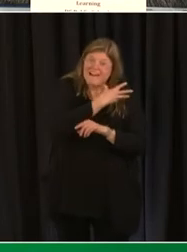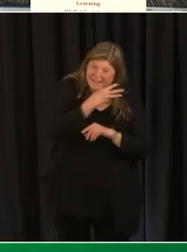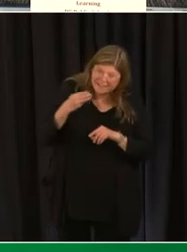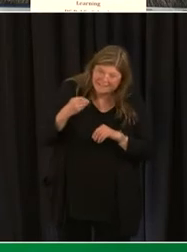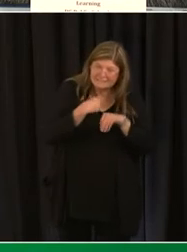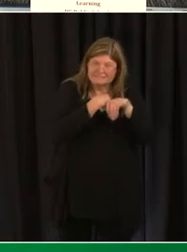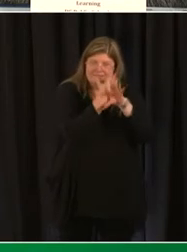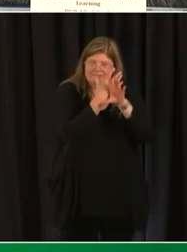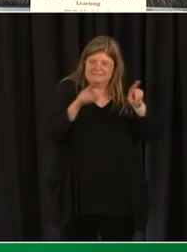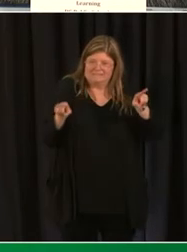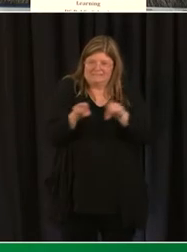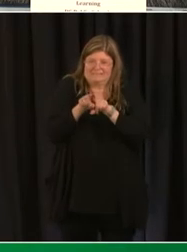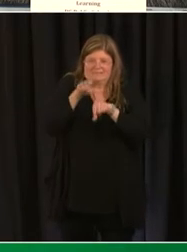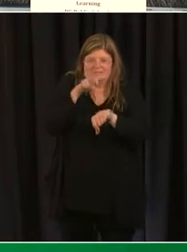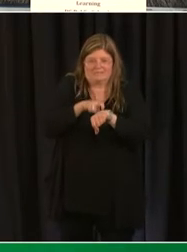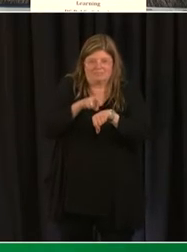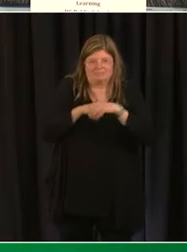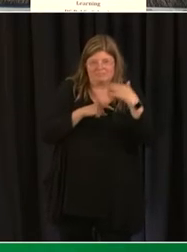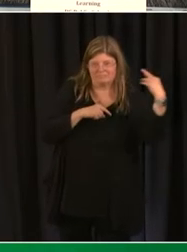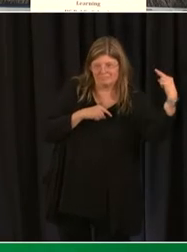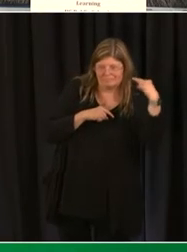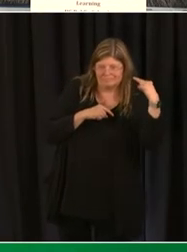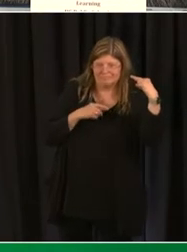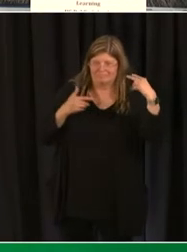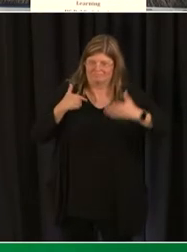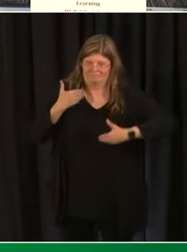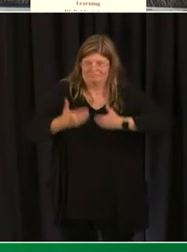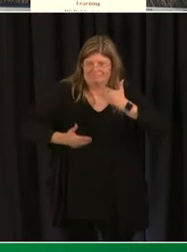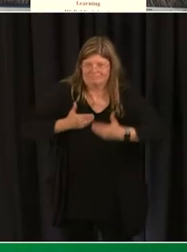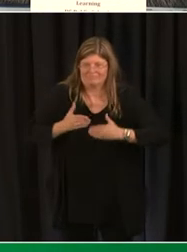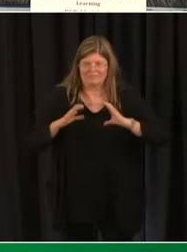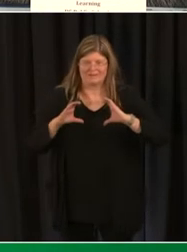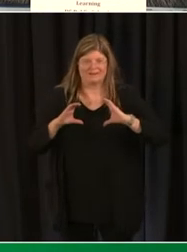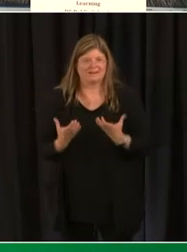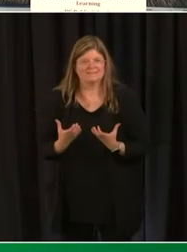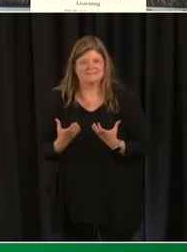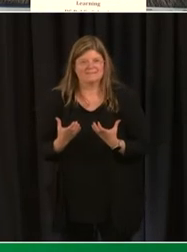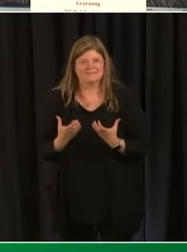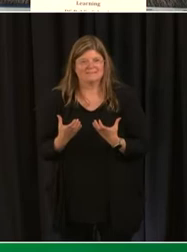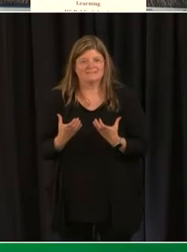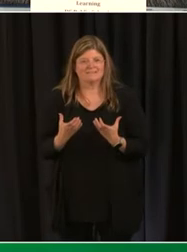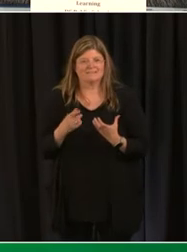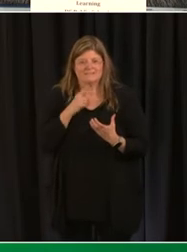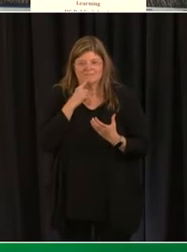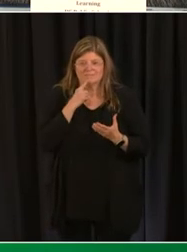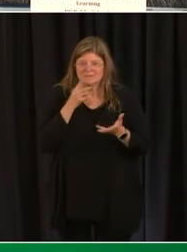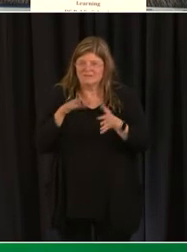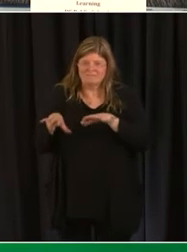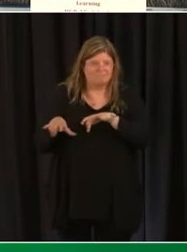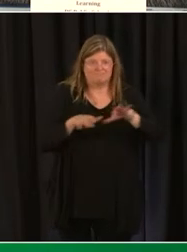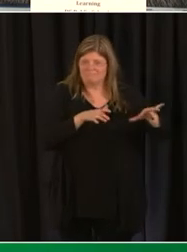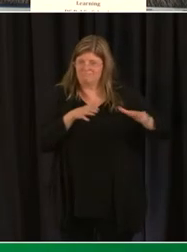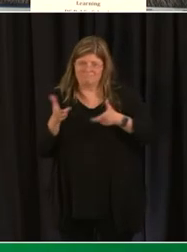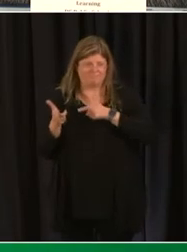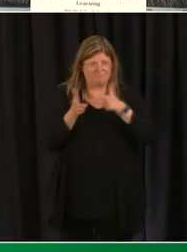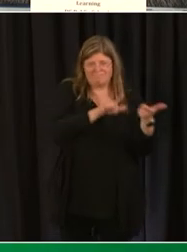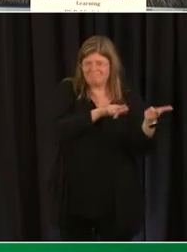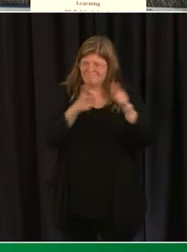simultaneously had a group of students virtually who were tuning in in a very engaging literacy